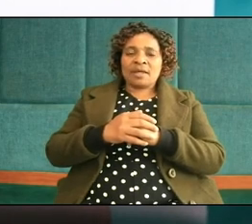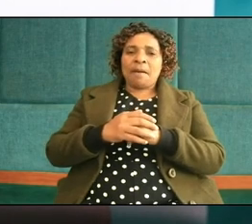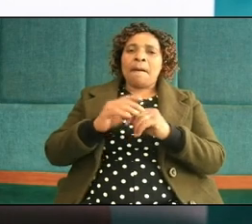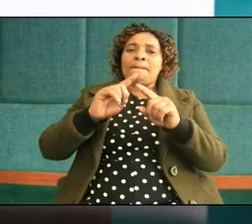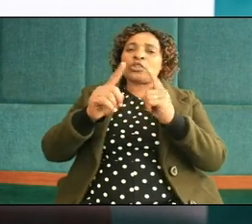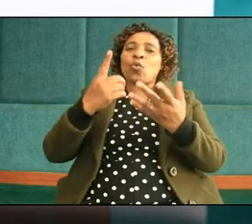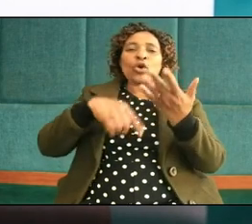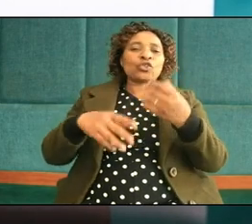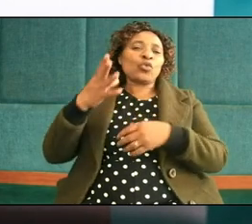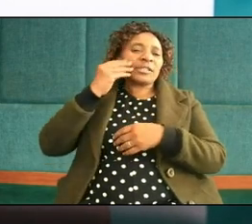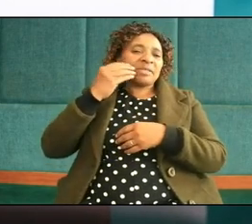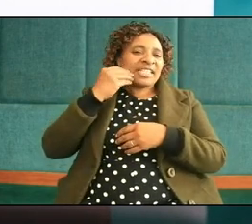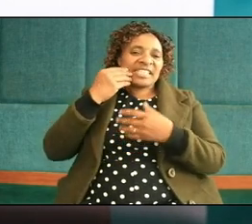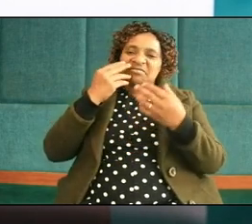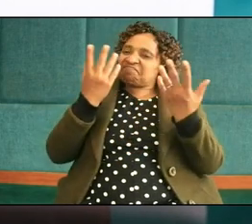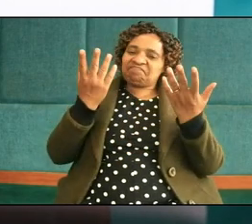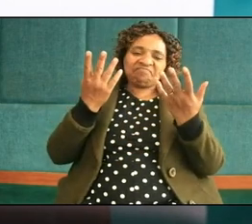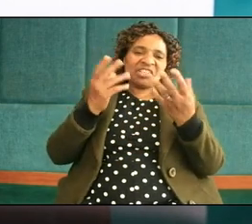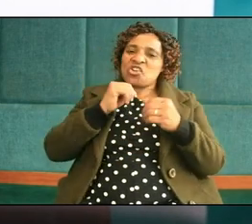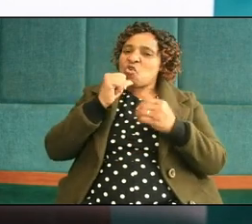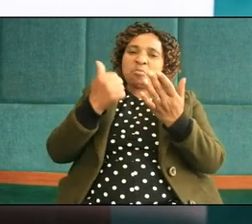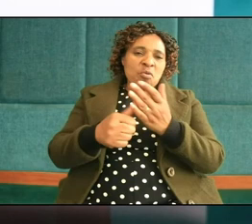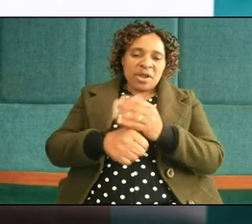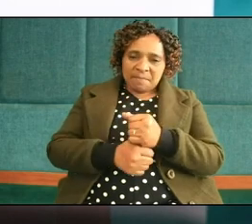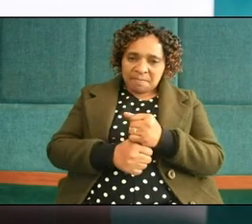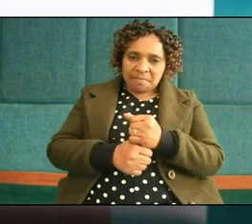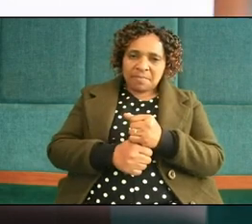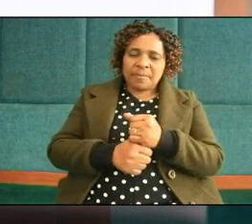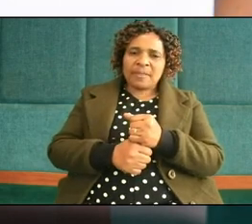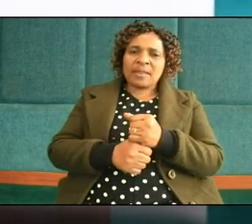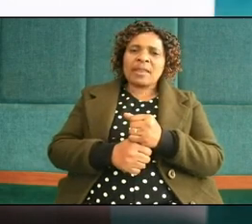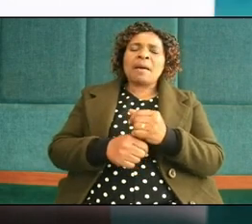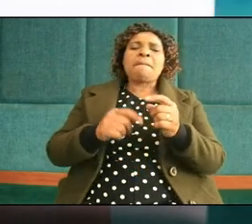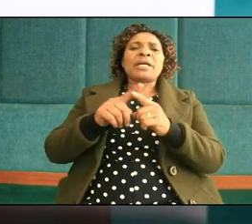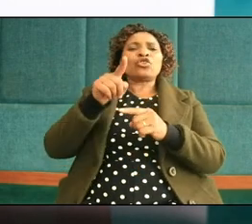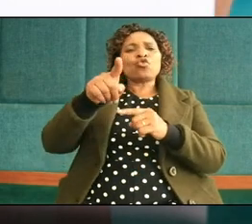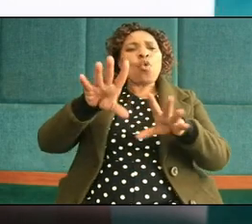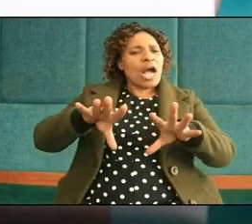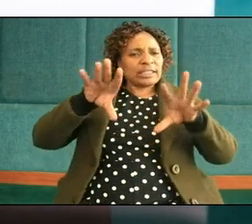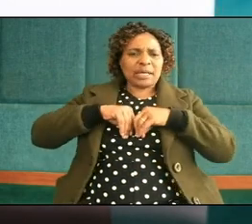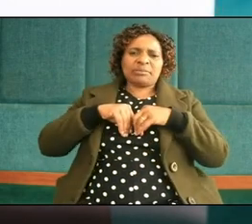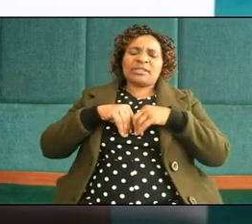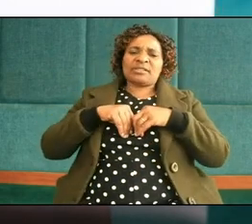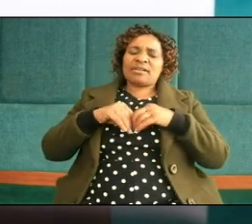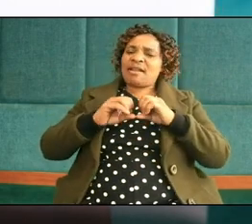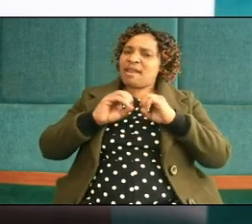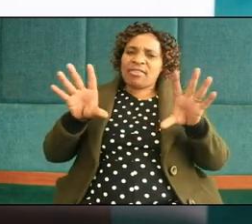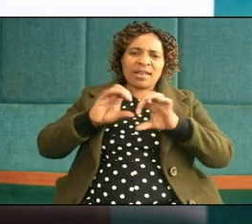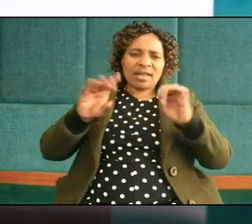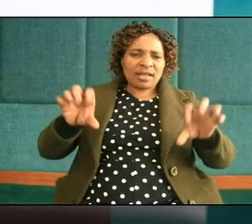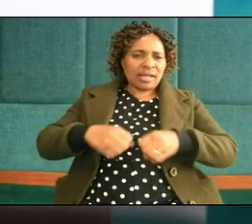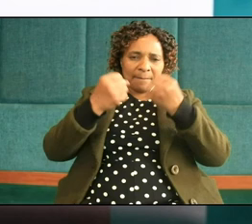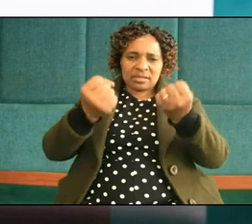doesn't matter that you are going to this but you just accept it nothing has